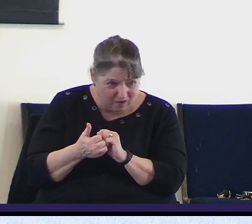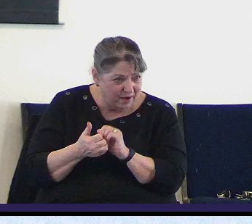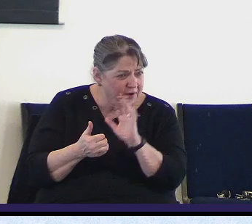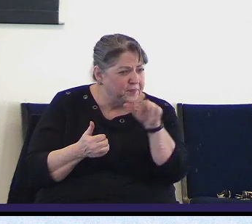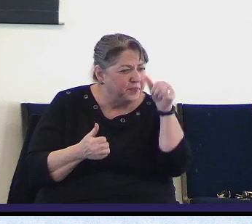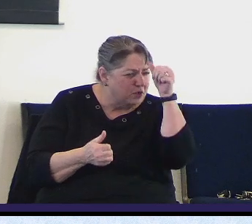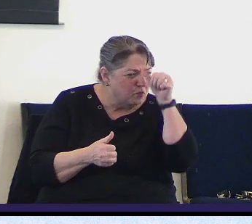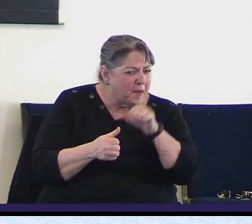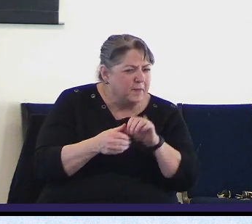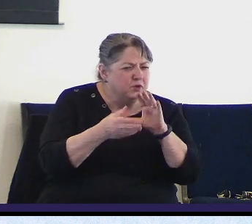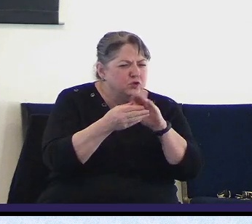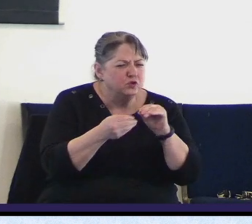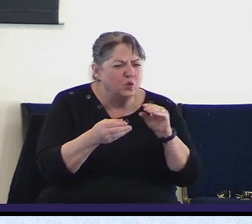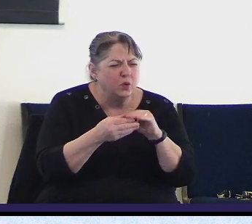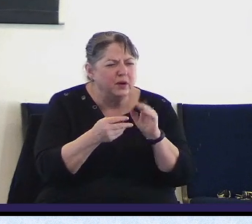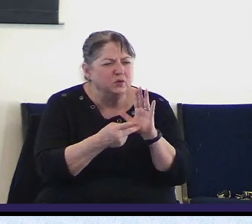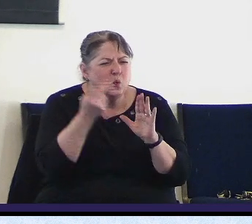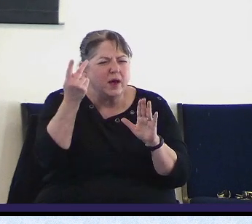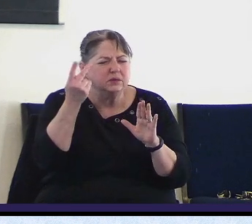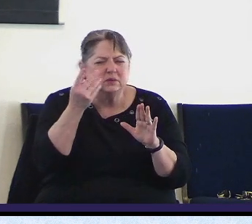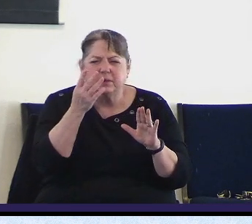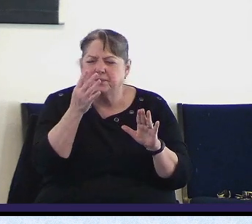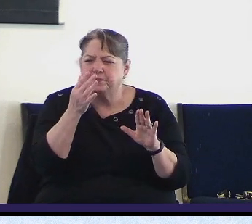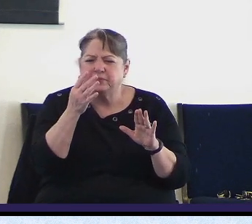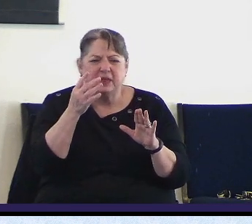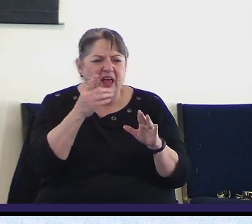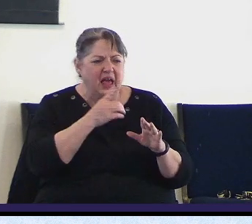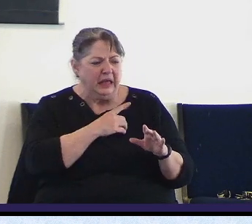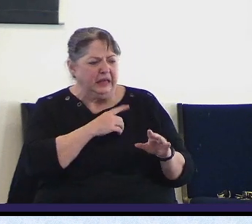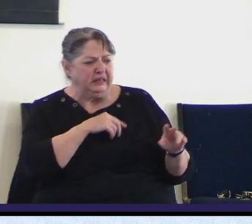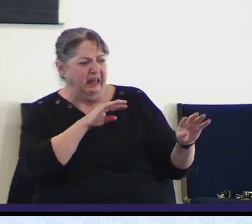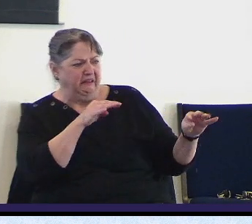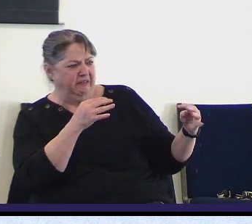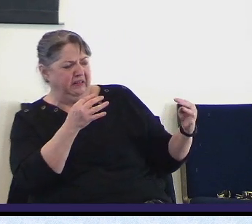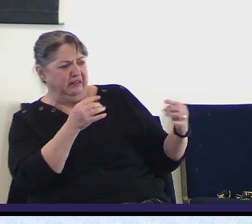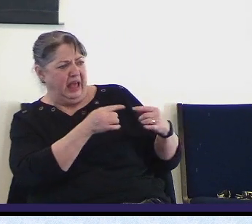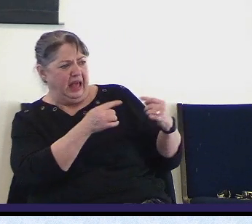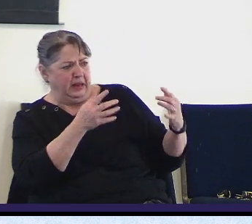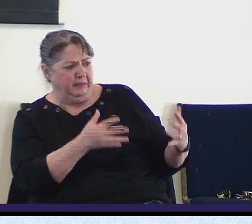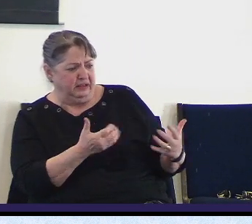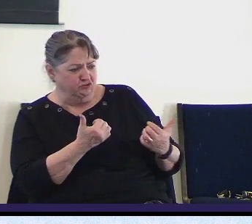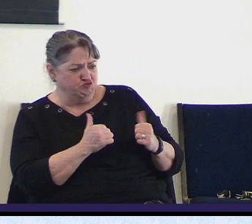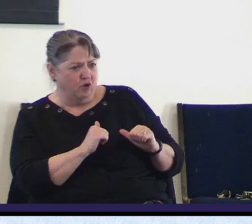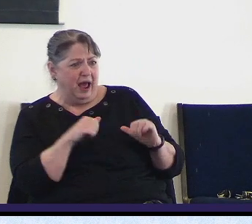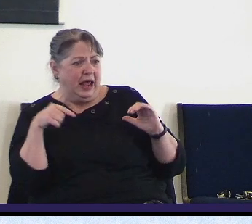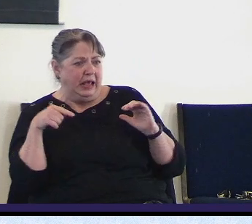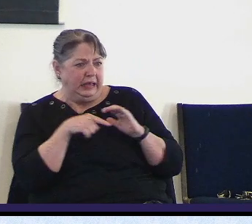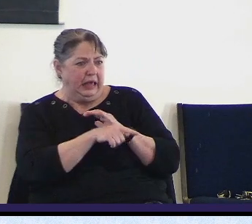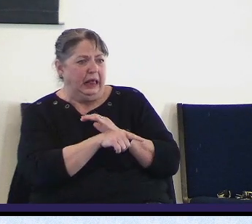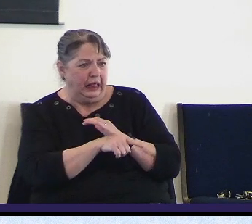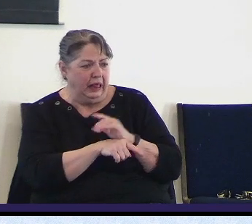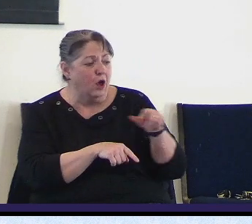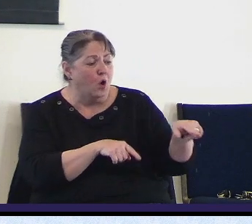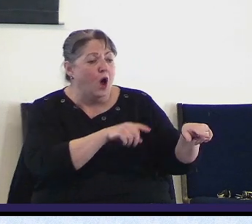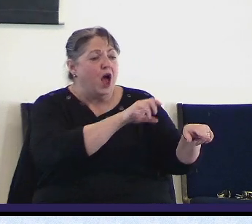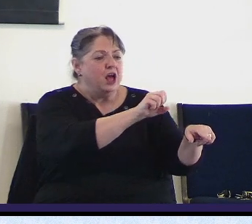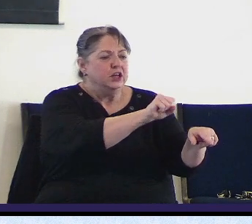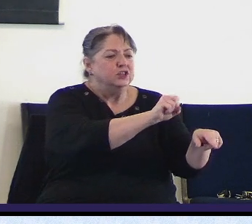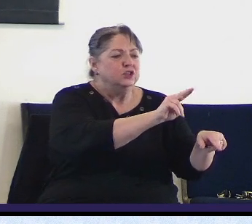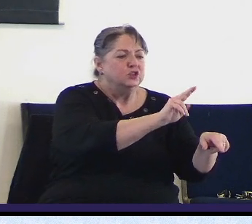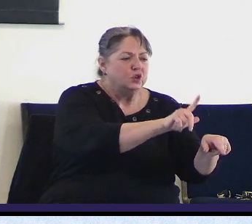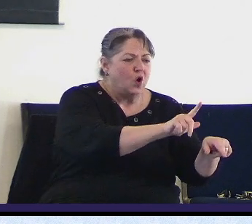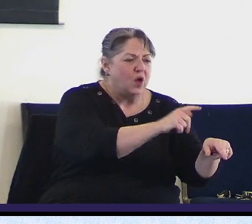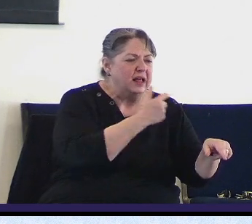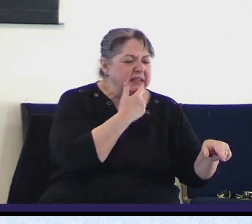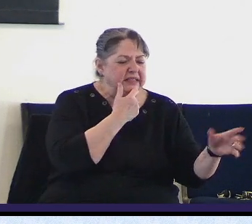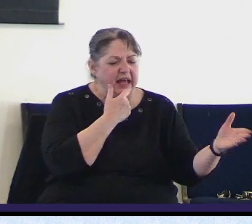story on two occasions David's enemy saw for no reason wanted to kill David and David's men said let's go kill him